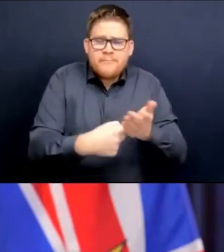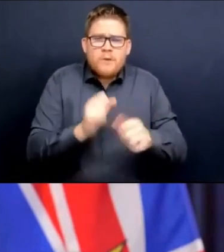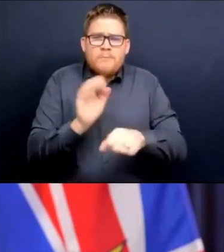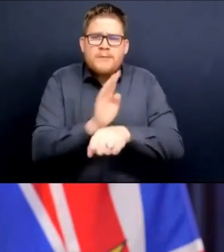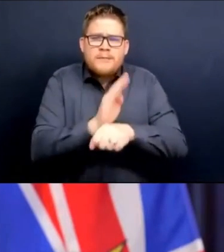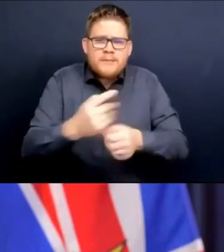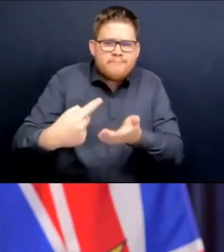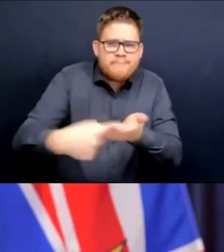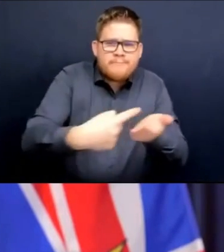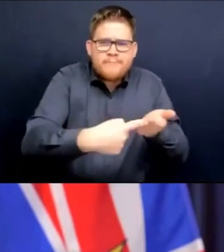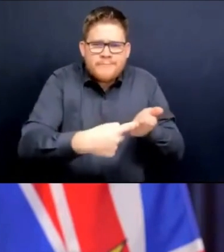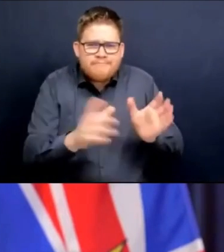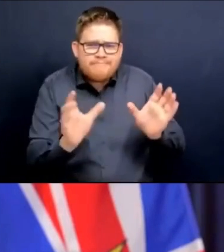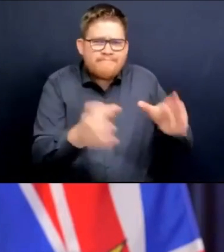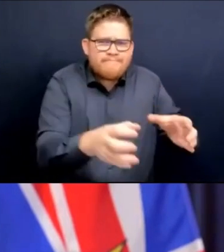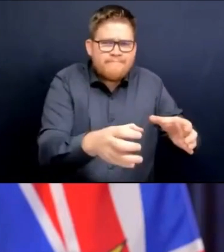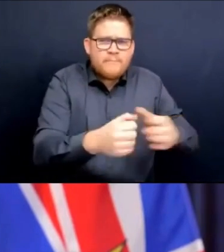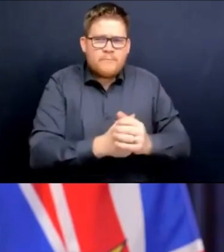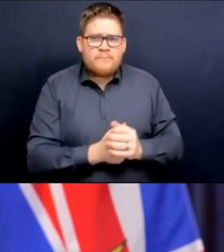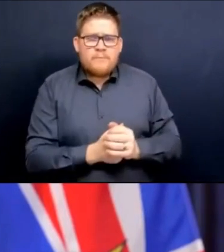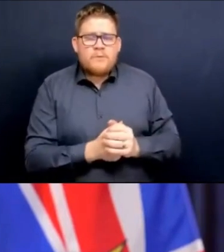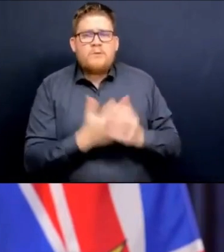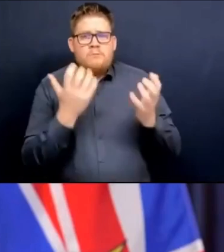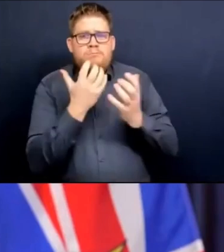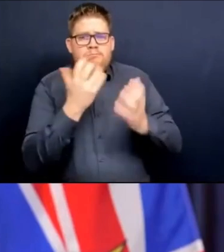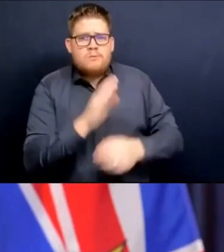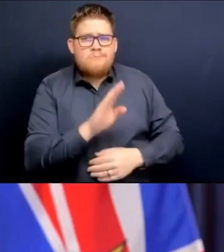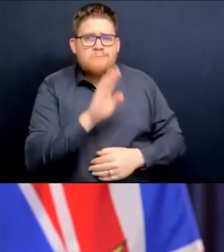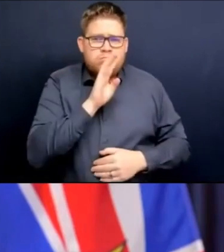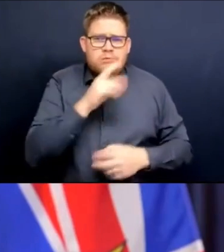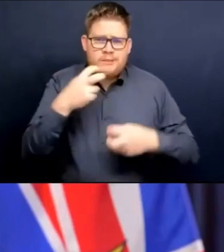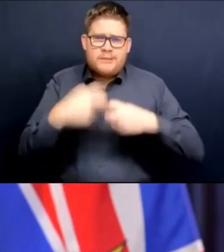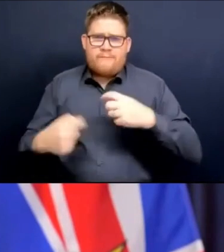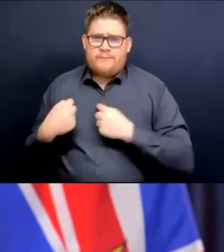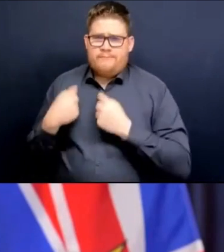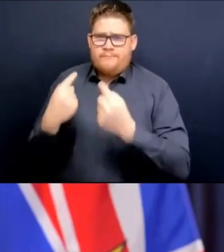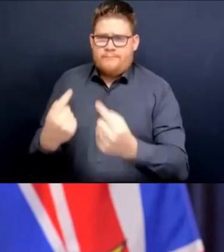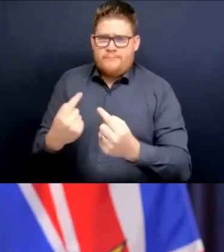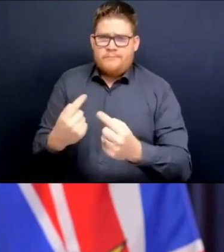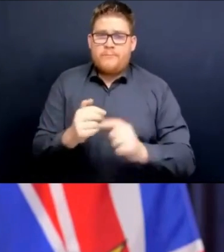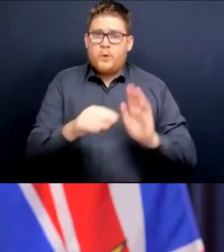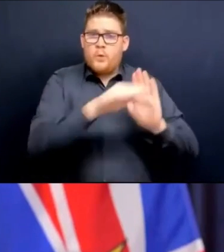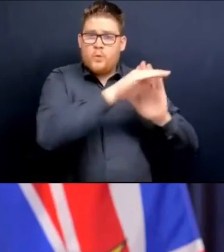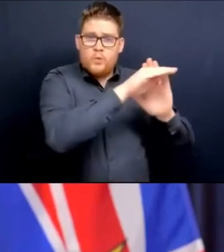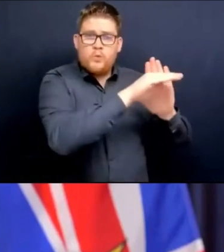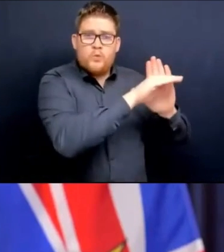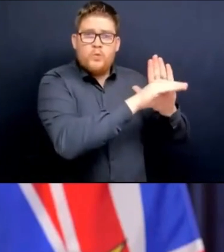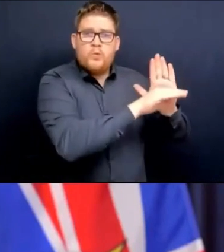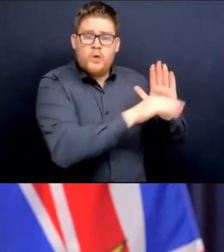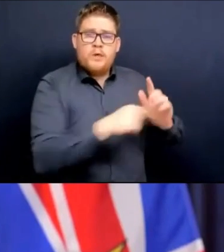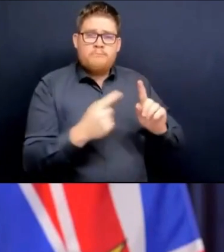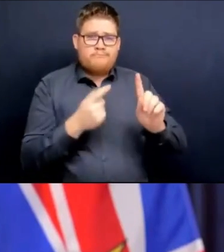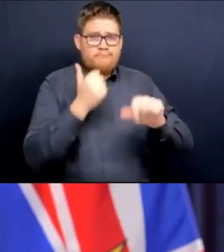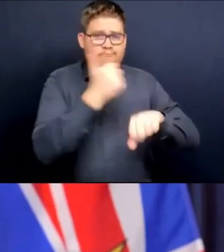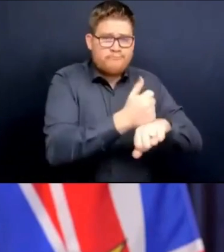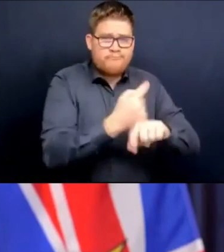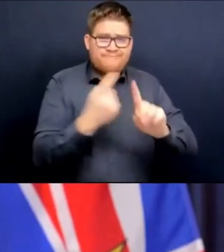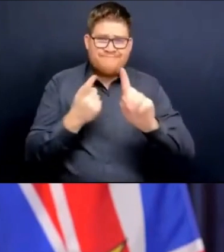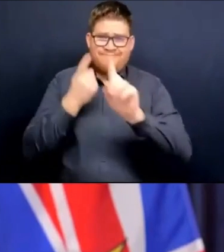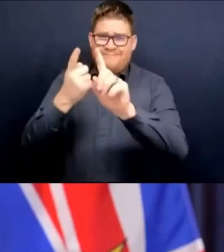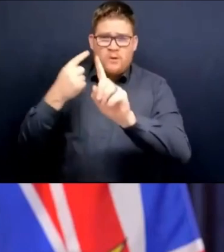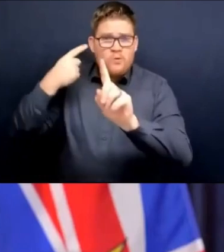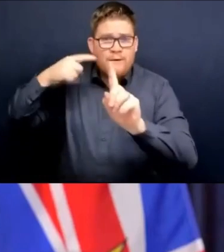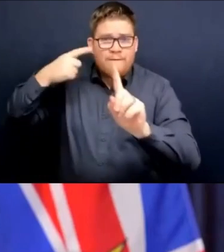bring in based on advice are as passive as possible to meet the maximum outcome, which is the well-being of our fellow citizens.